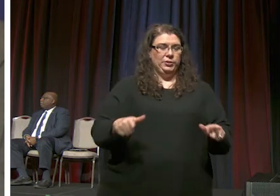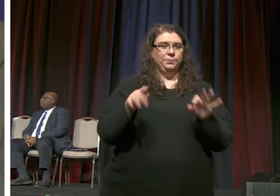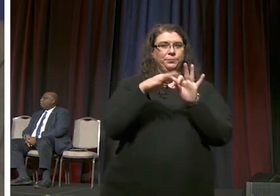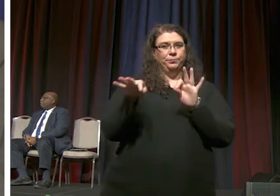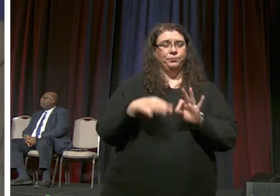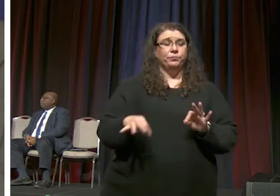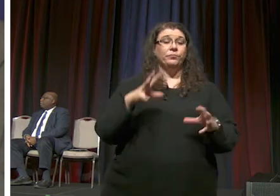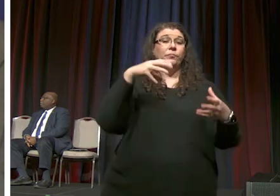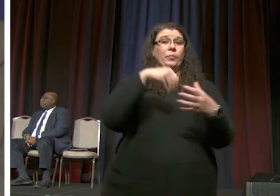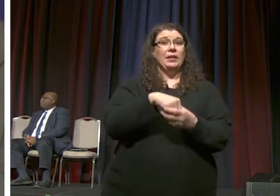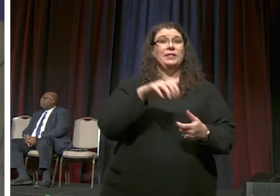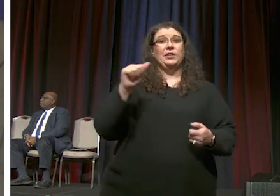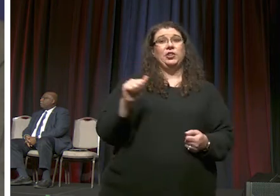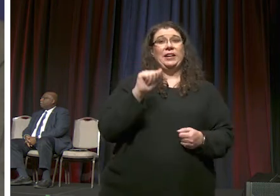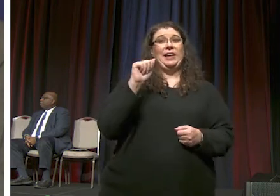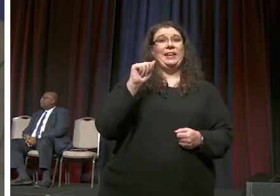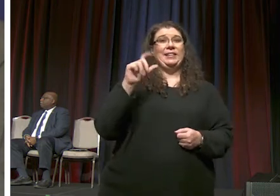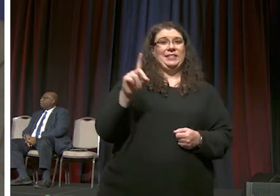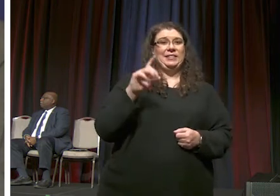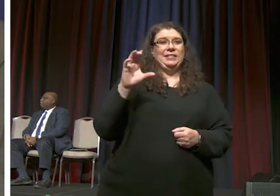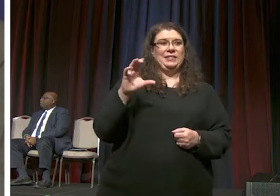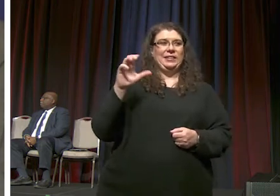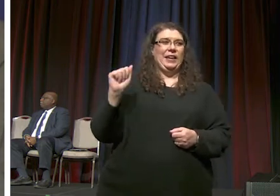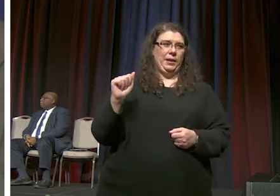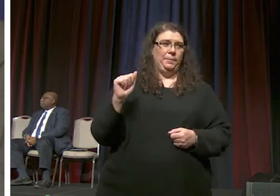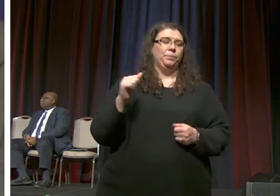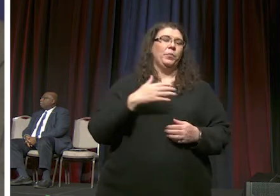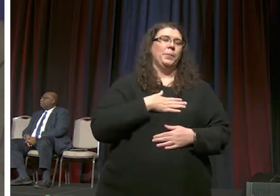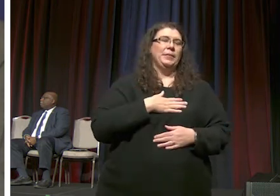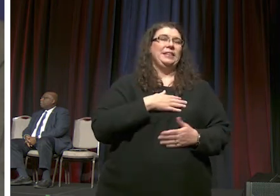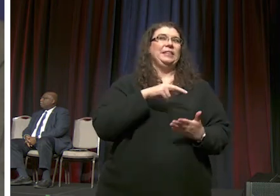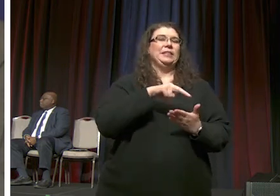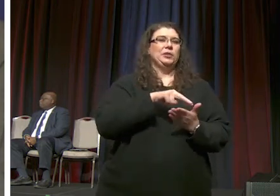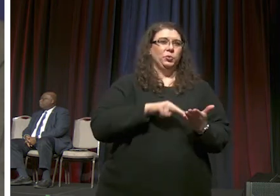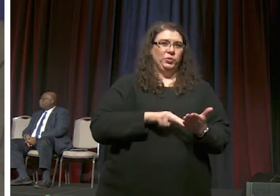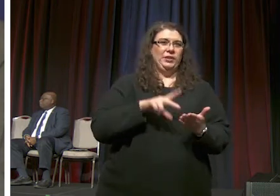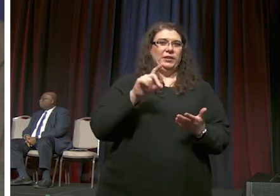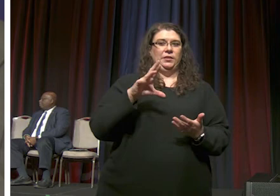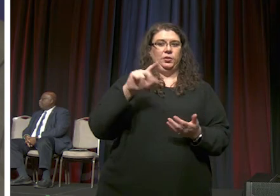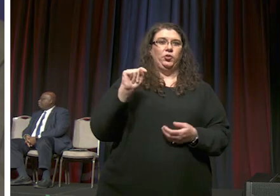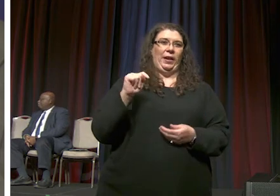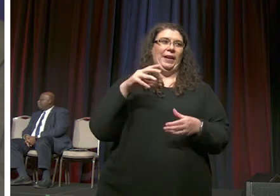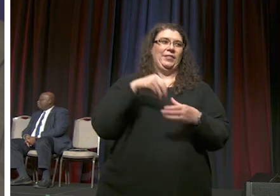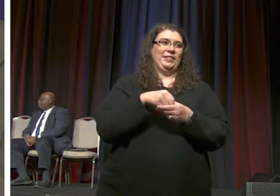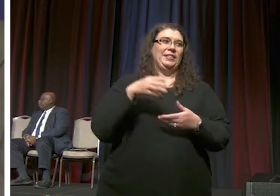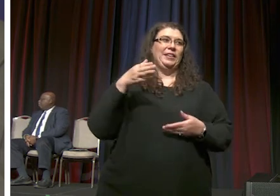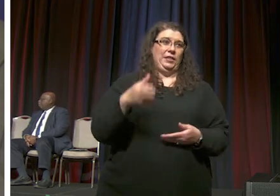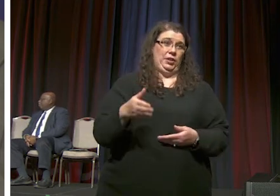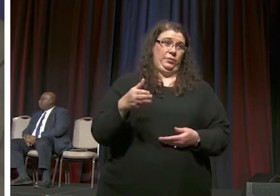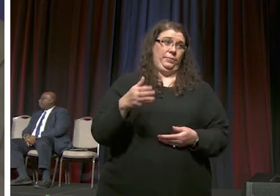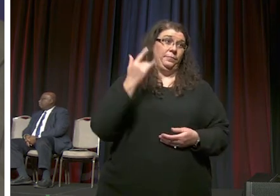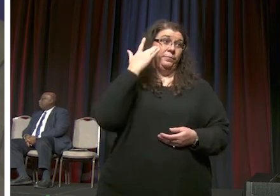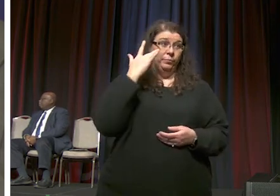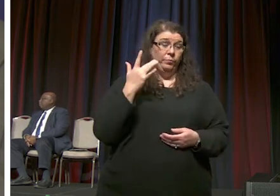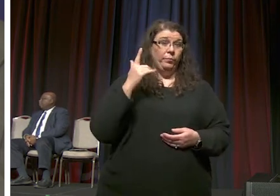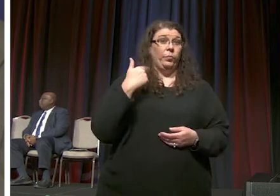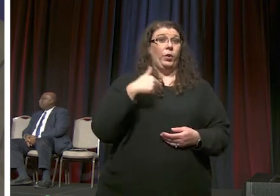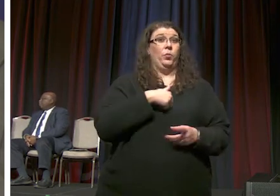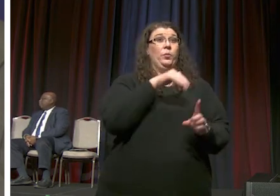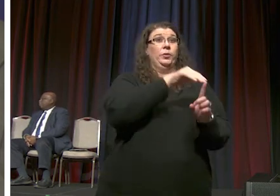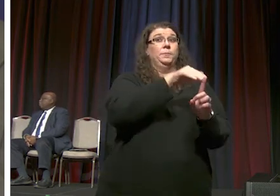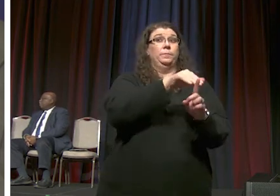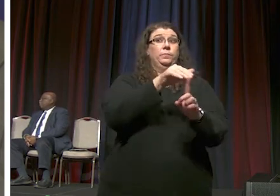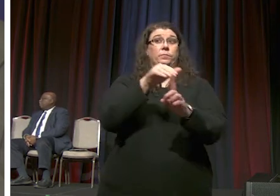is in your adca please read your draft that is in there because what we are asking for